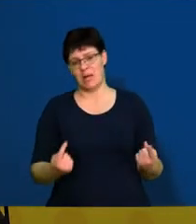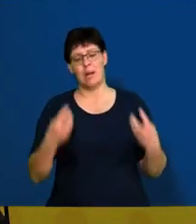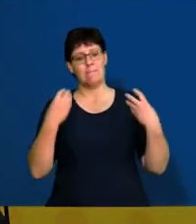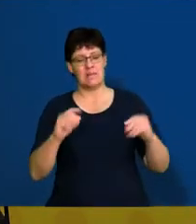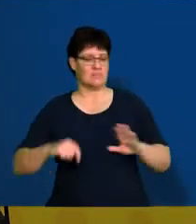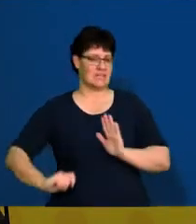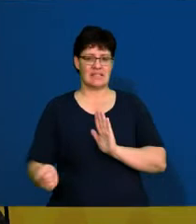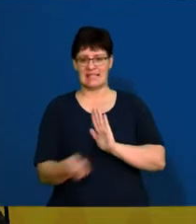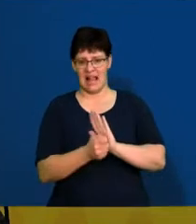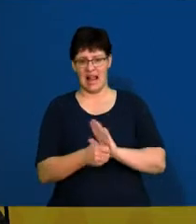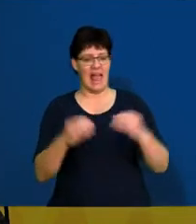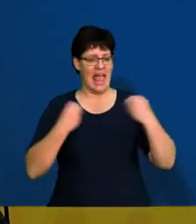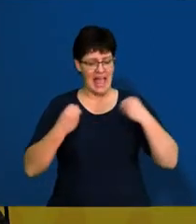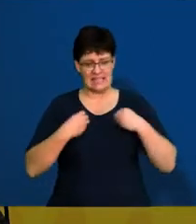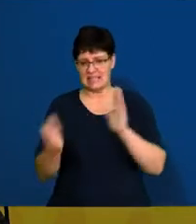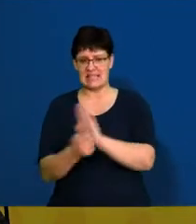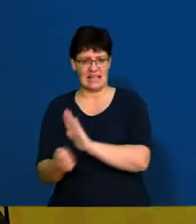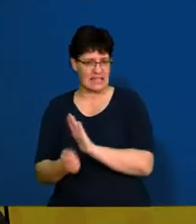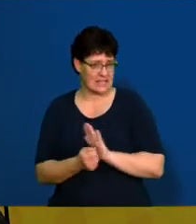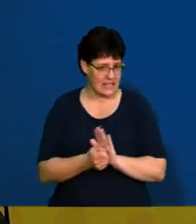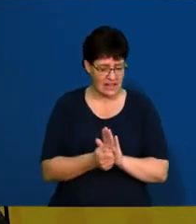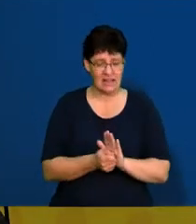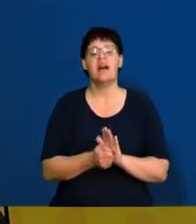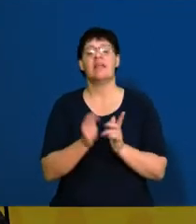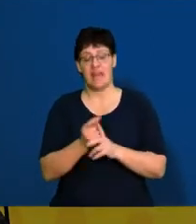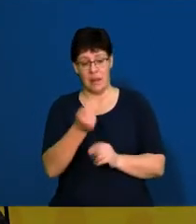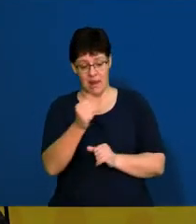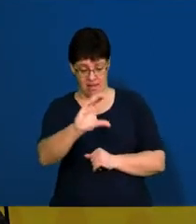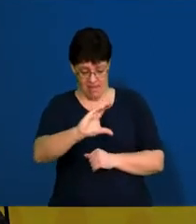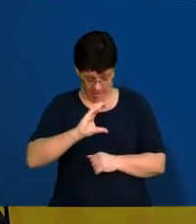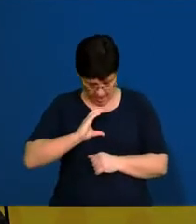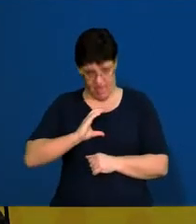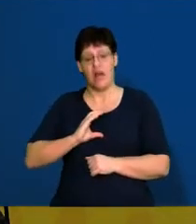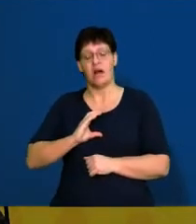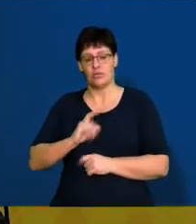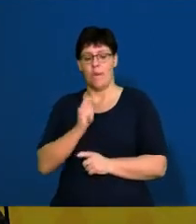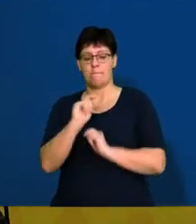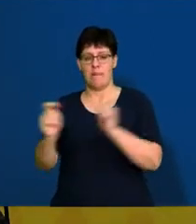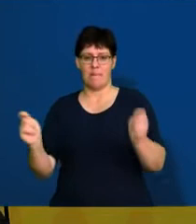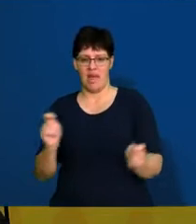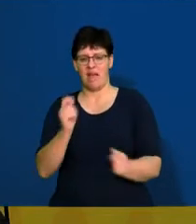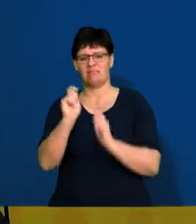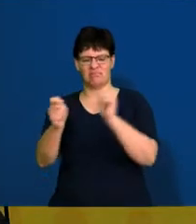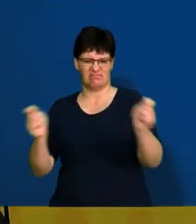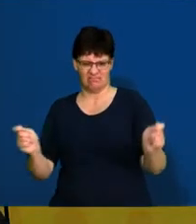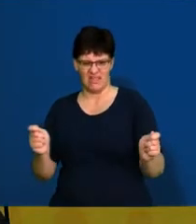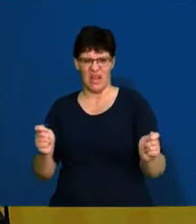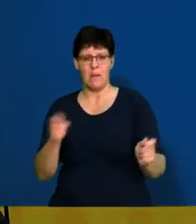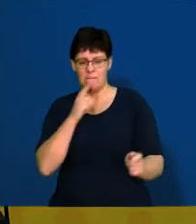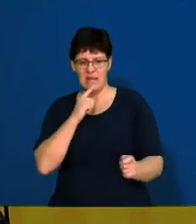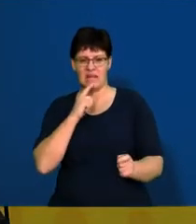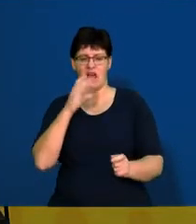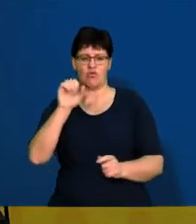be sold. All of its assets will be sold. And we'll use that money that we get to pay off all of our